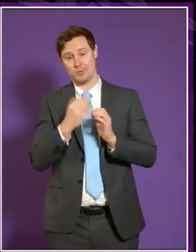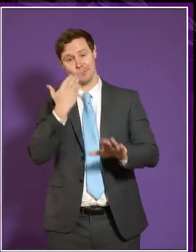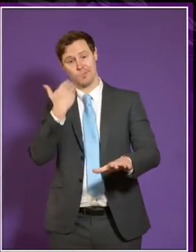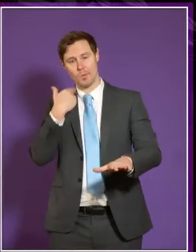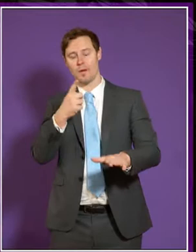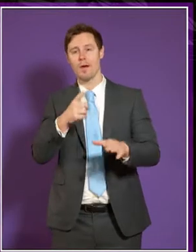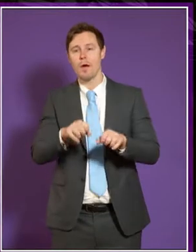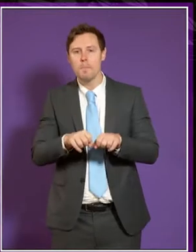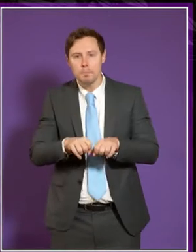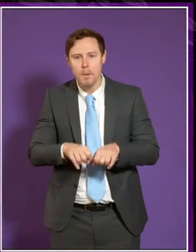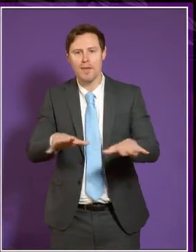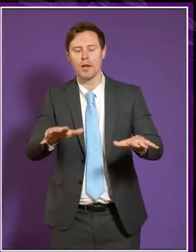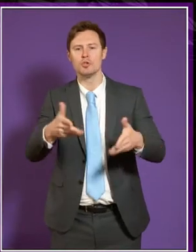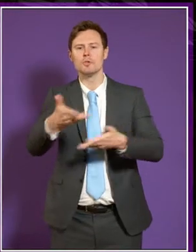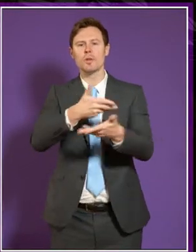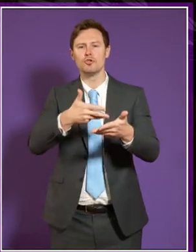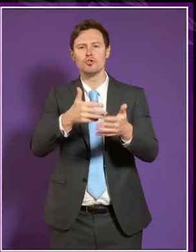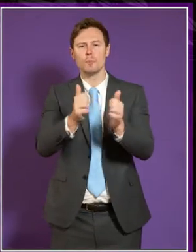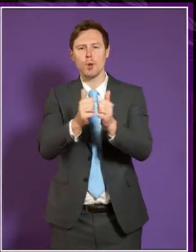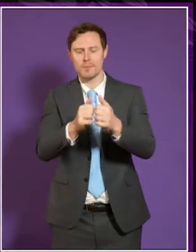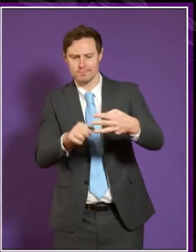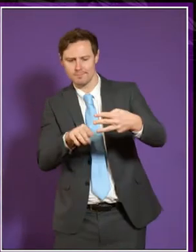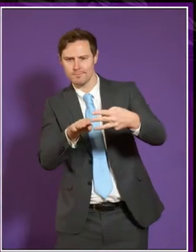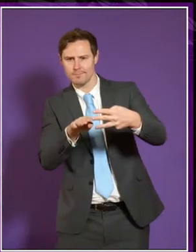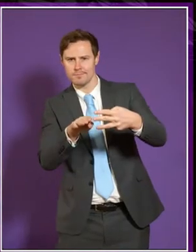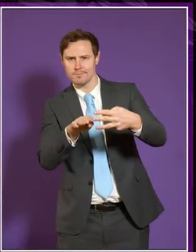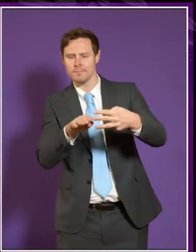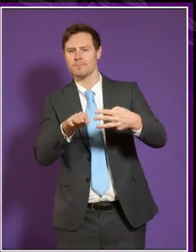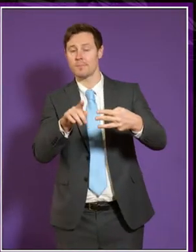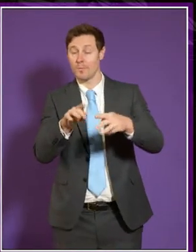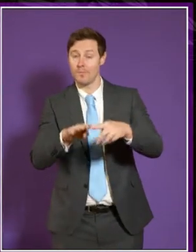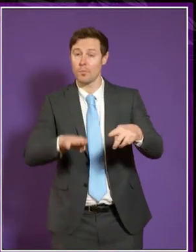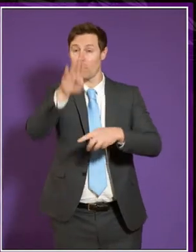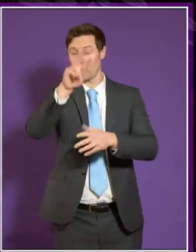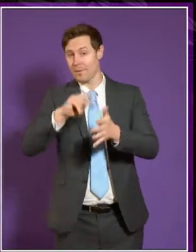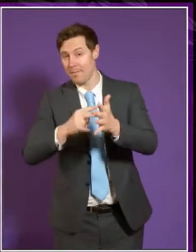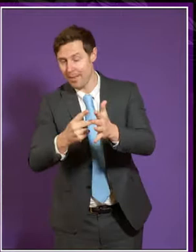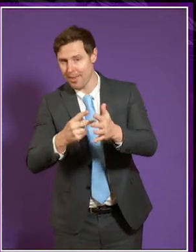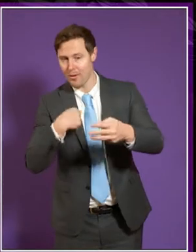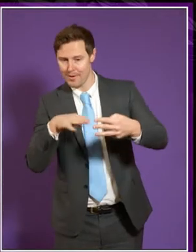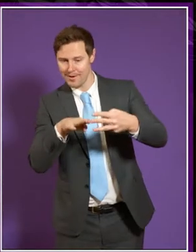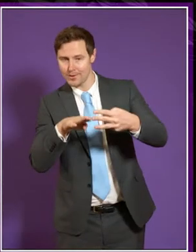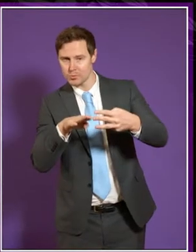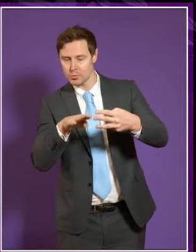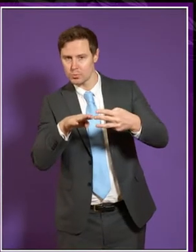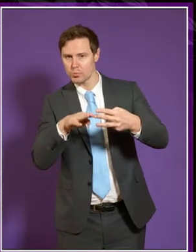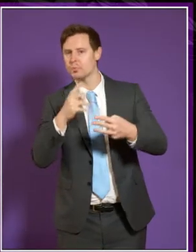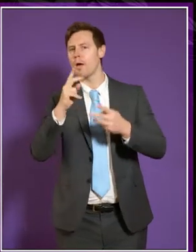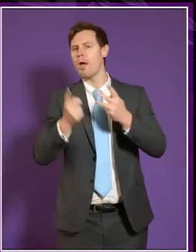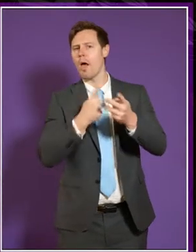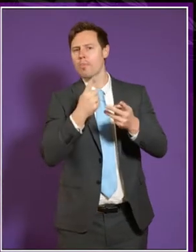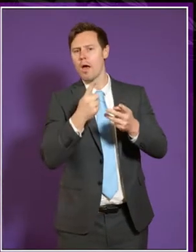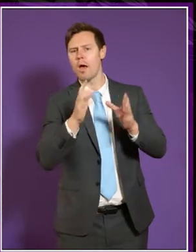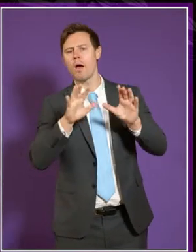publication of discussion documents, and one of the future discussion documents we plan is to look at the other forms of disadvantage,